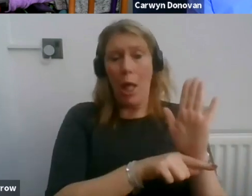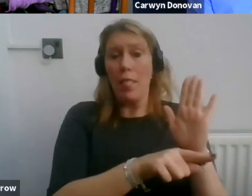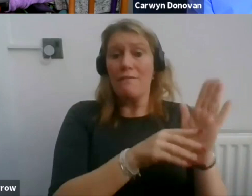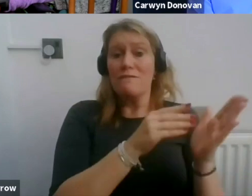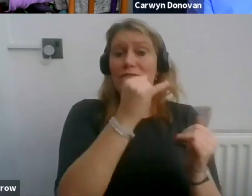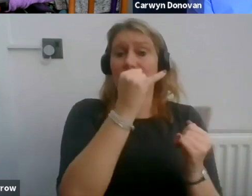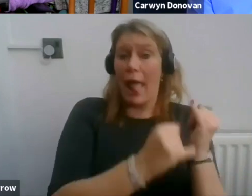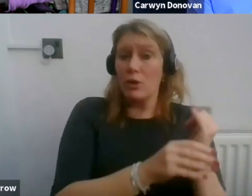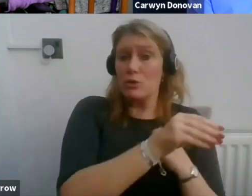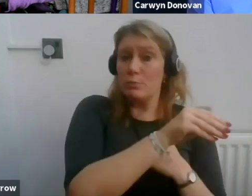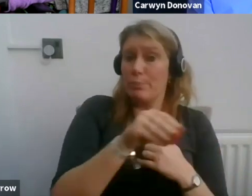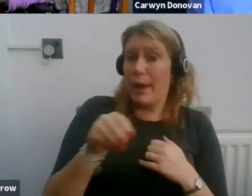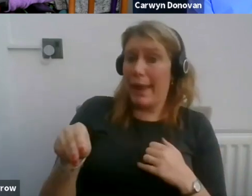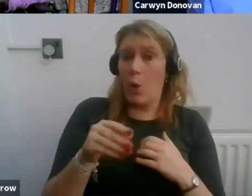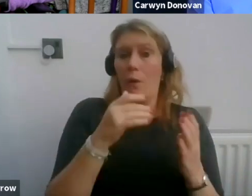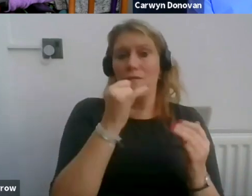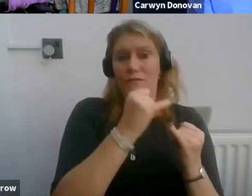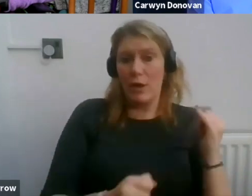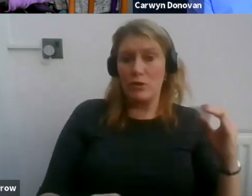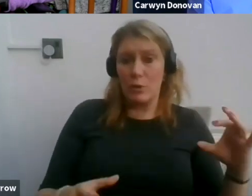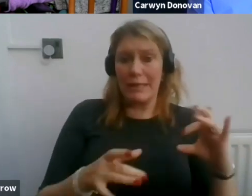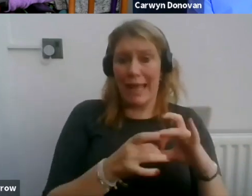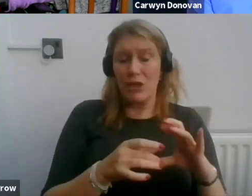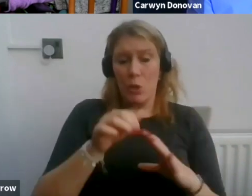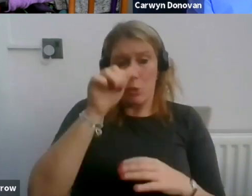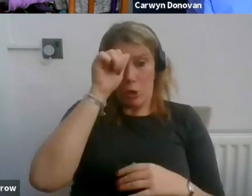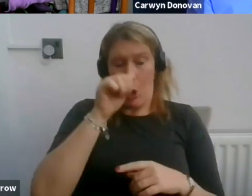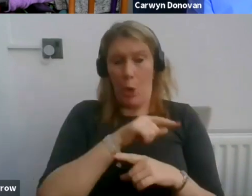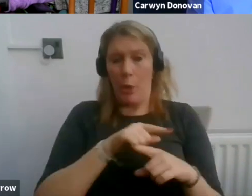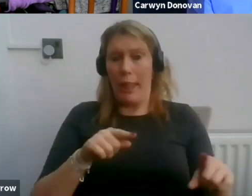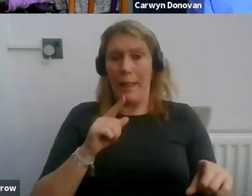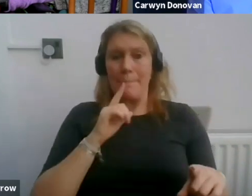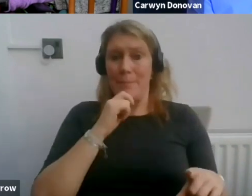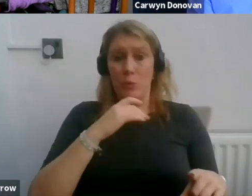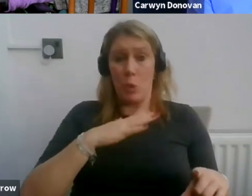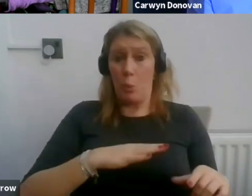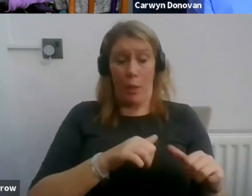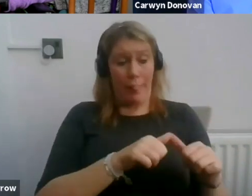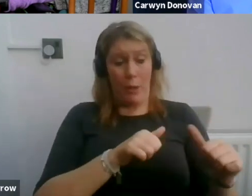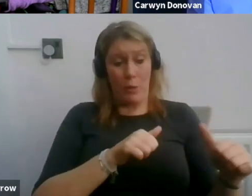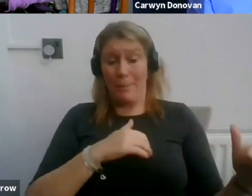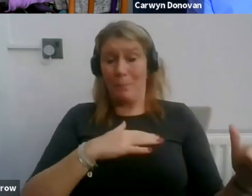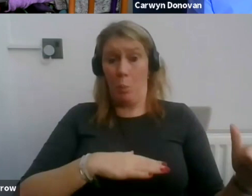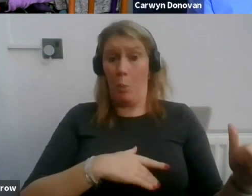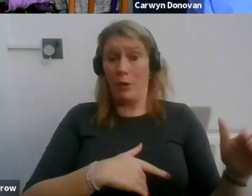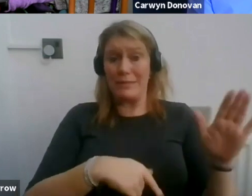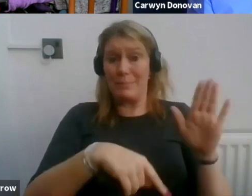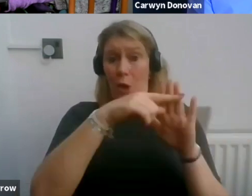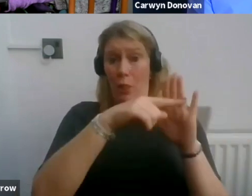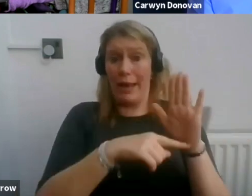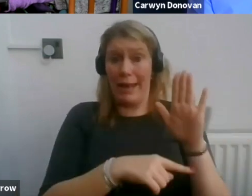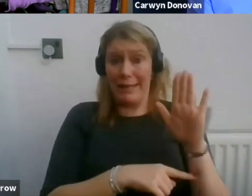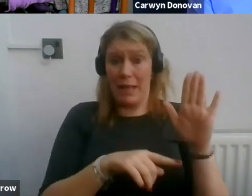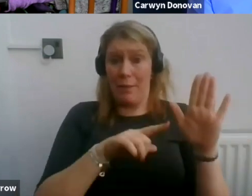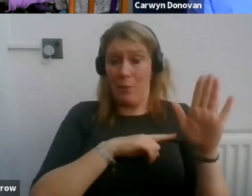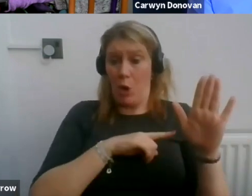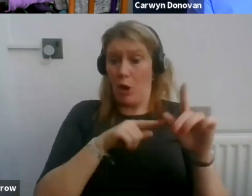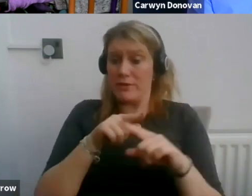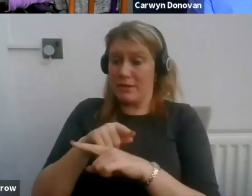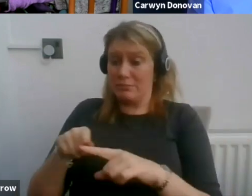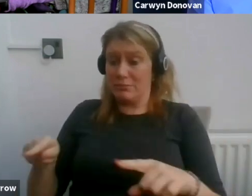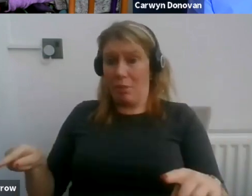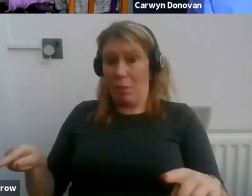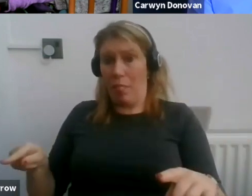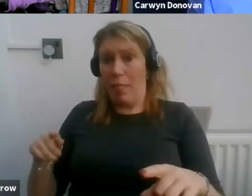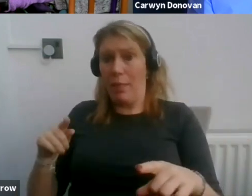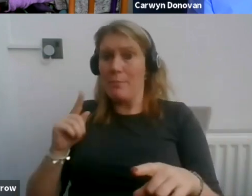no engagers which want to go on that list because what it warns members of is that you should take the advice of the